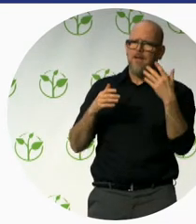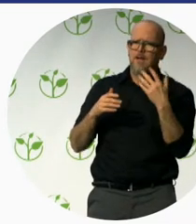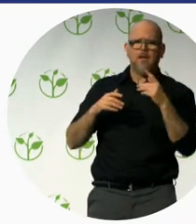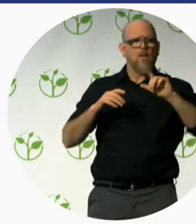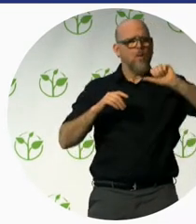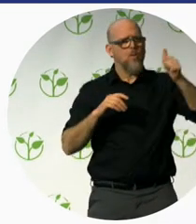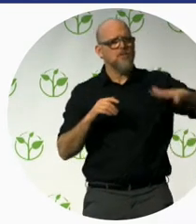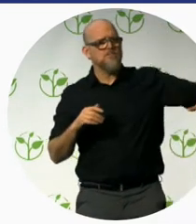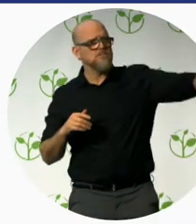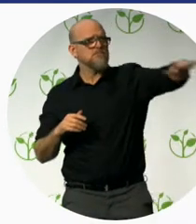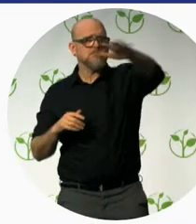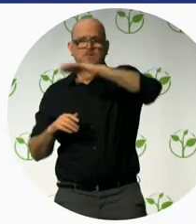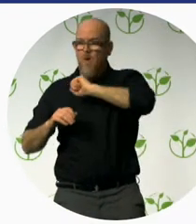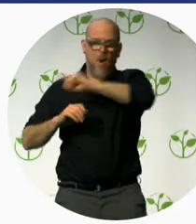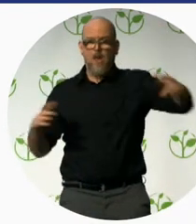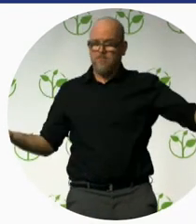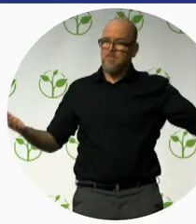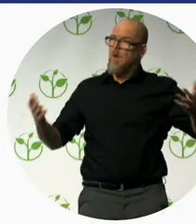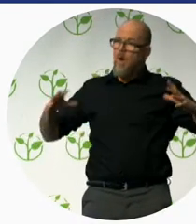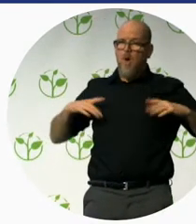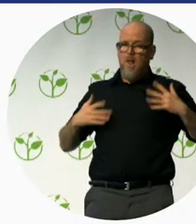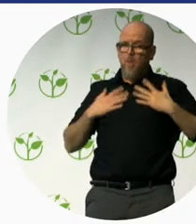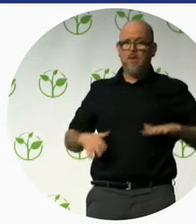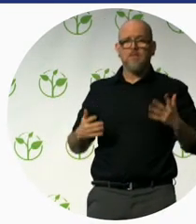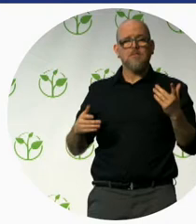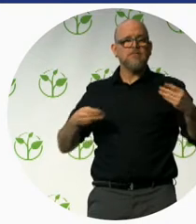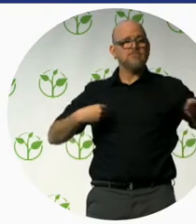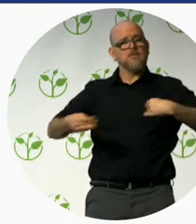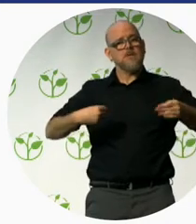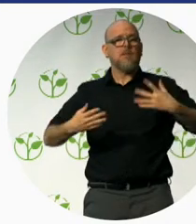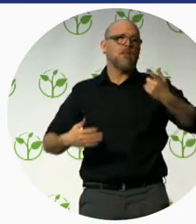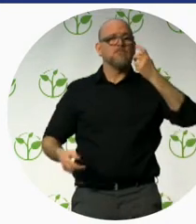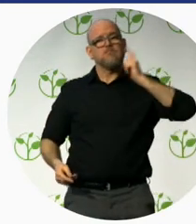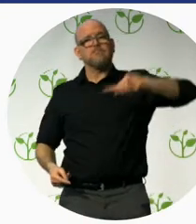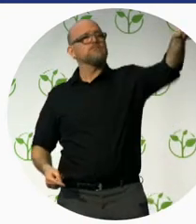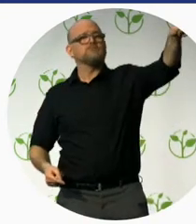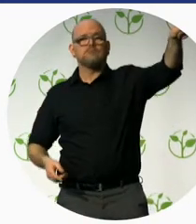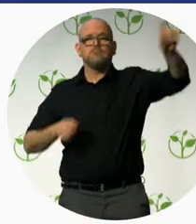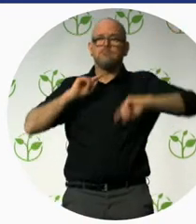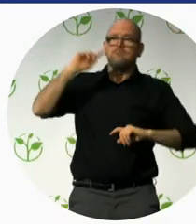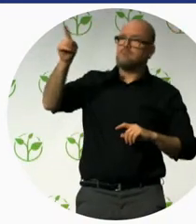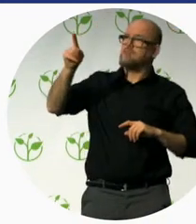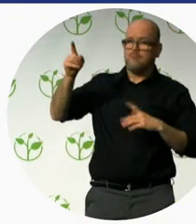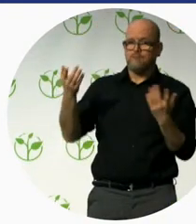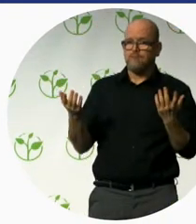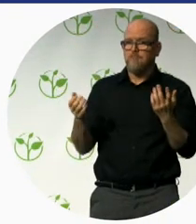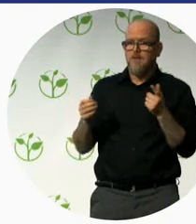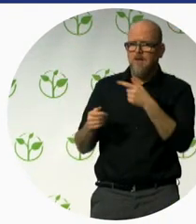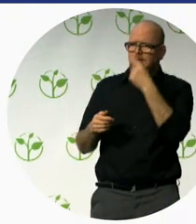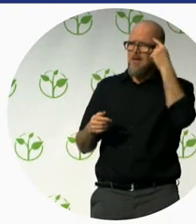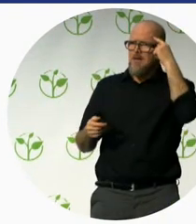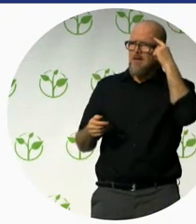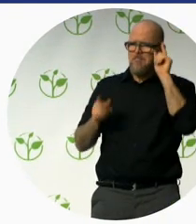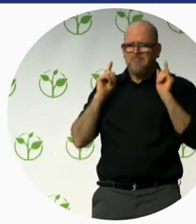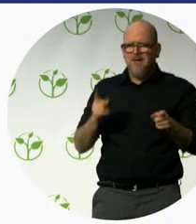we make a tourist, everybody use a wheel,